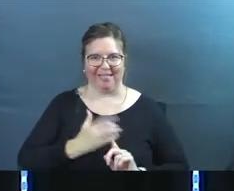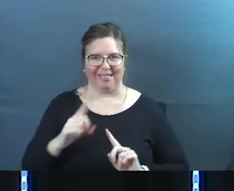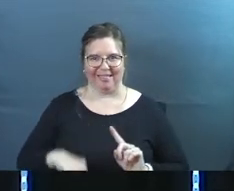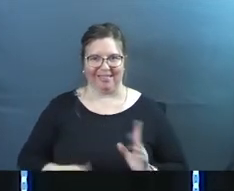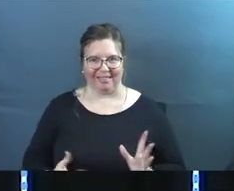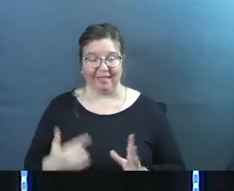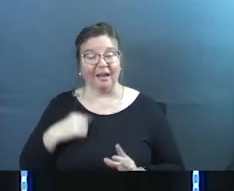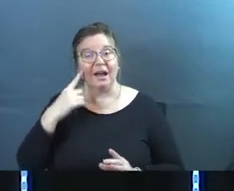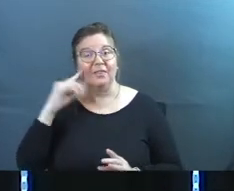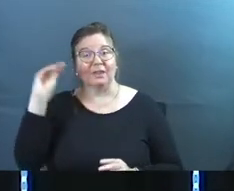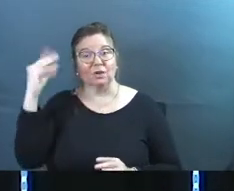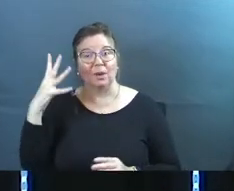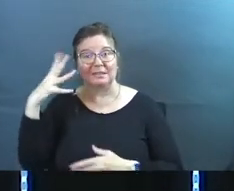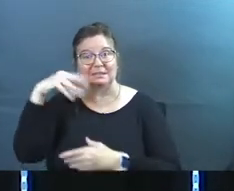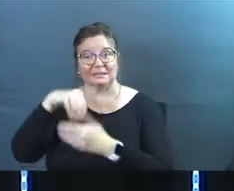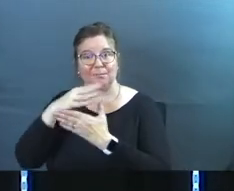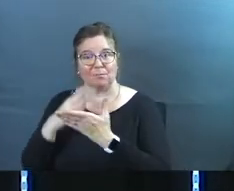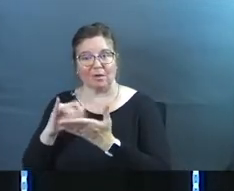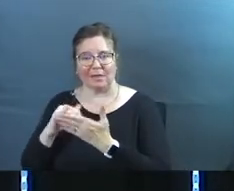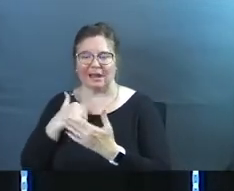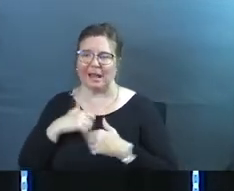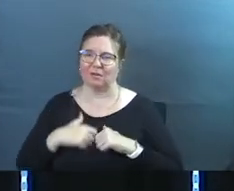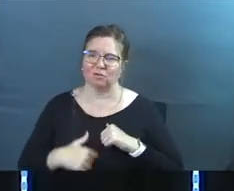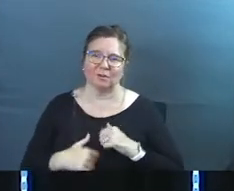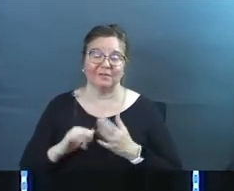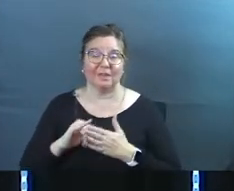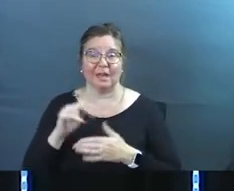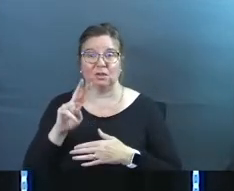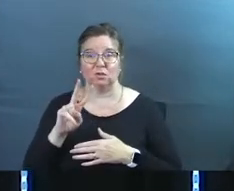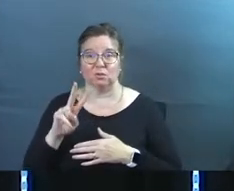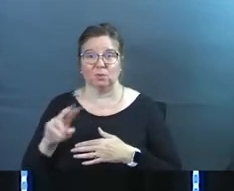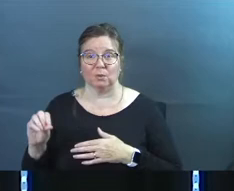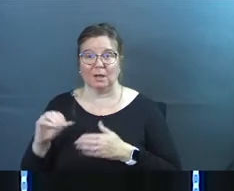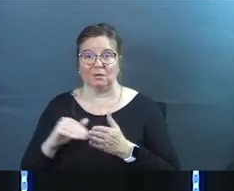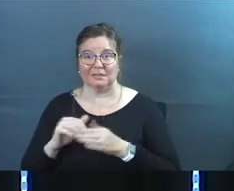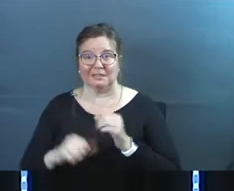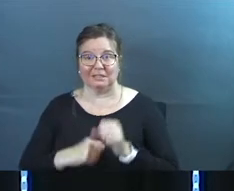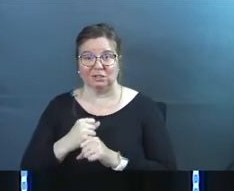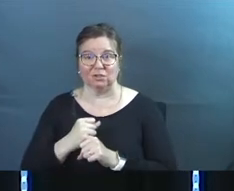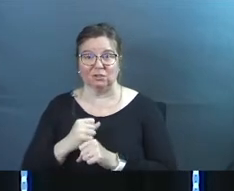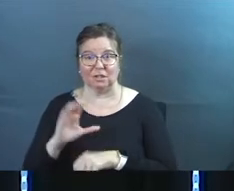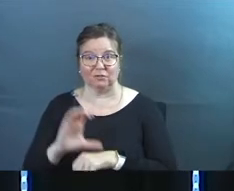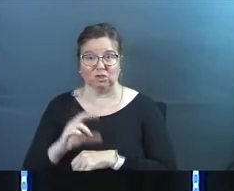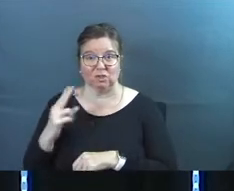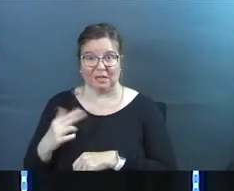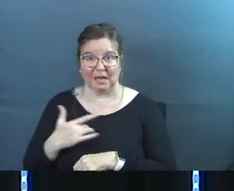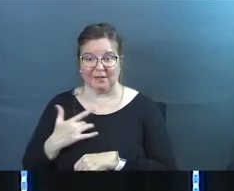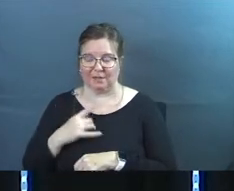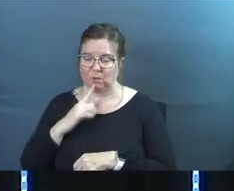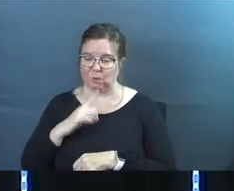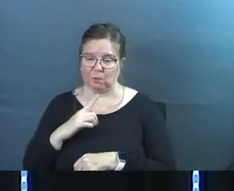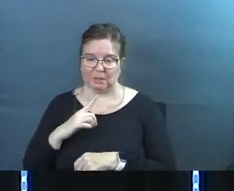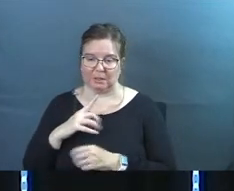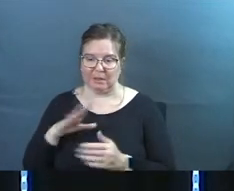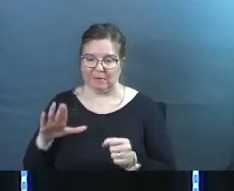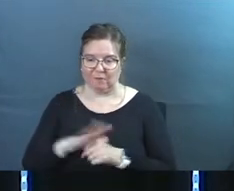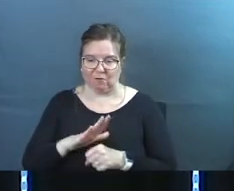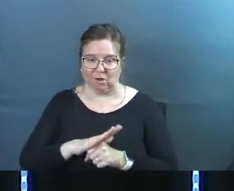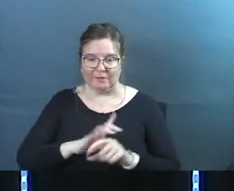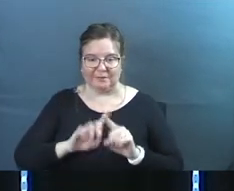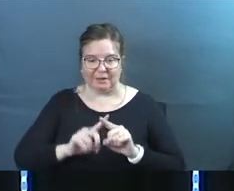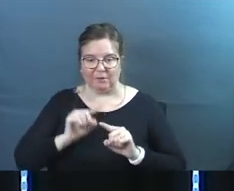I think his grace is part of that. I grieve the fact that in 2,000 years of church history, I feel like it's riddled with